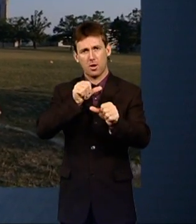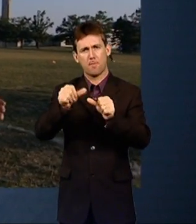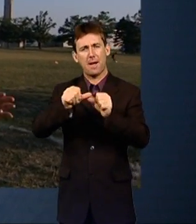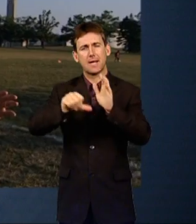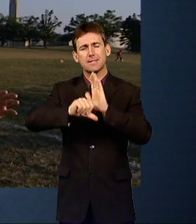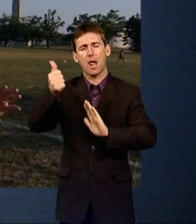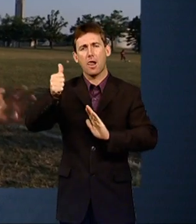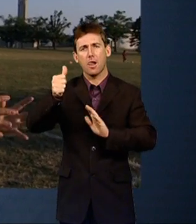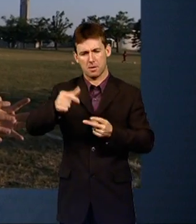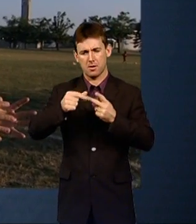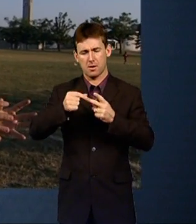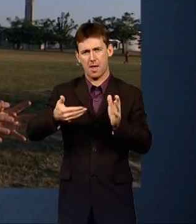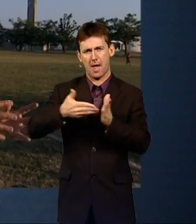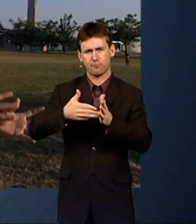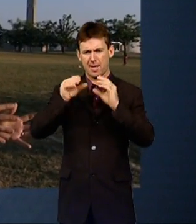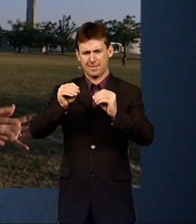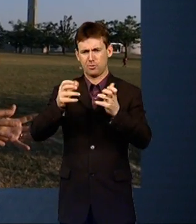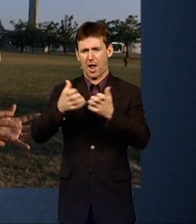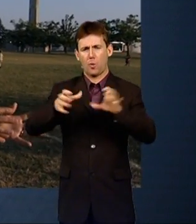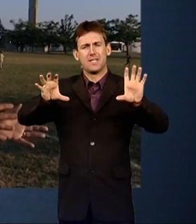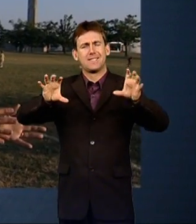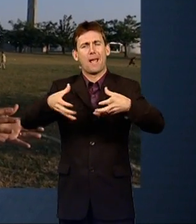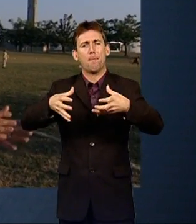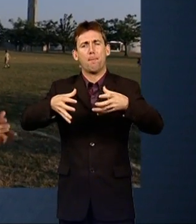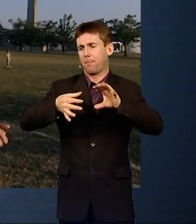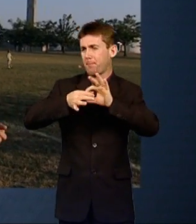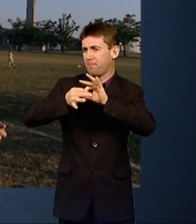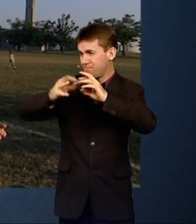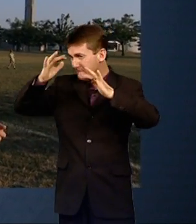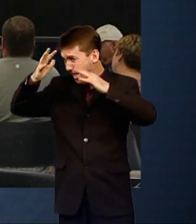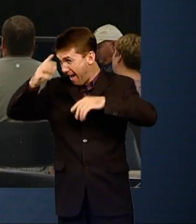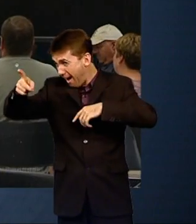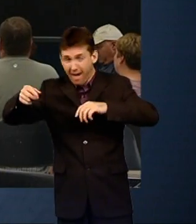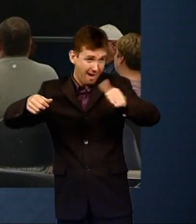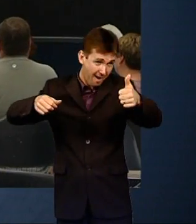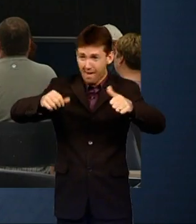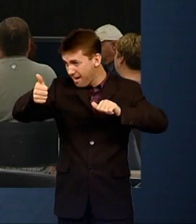how to better get along with children while they're doing a football or a soccer activity.